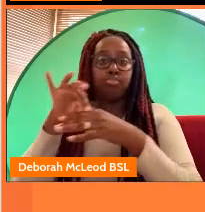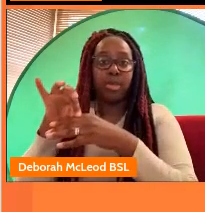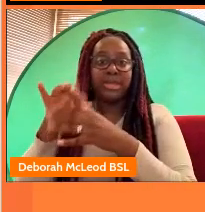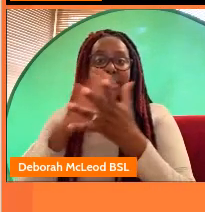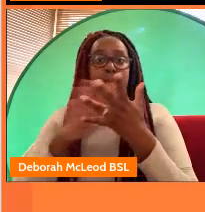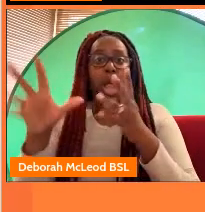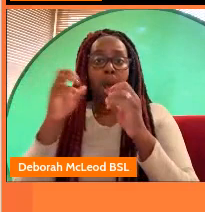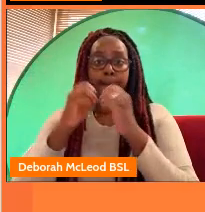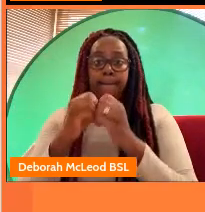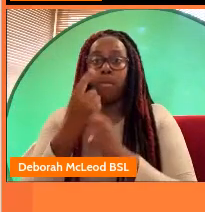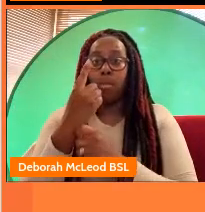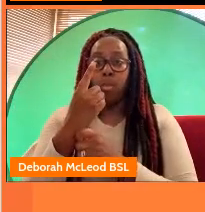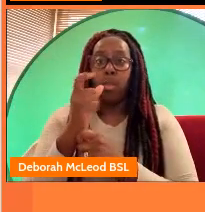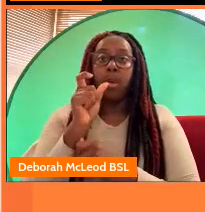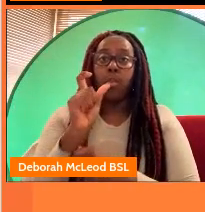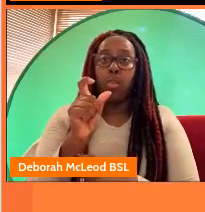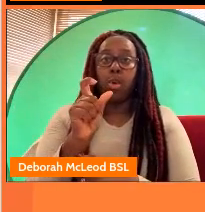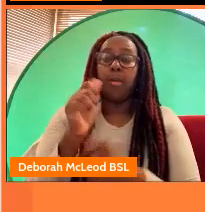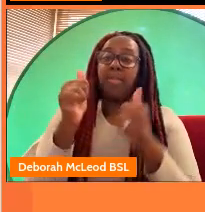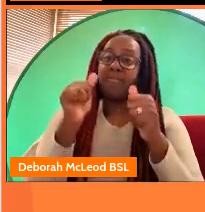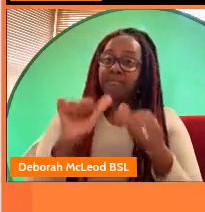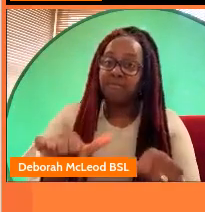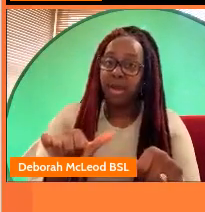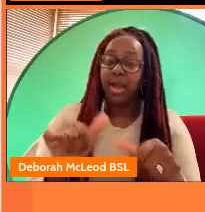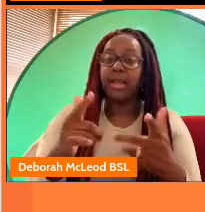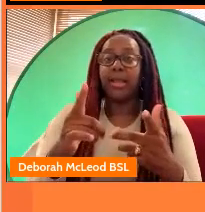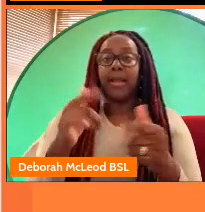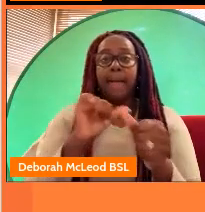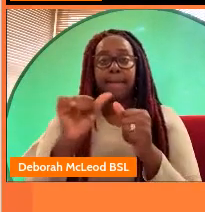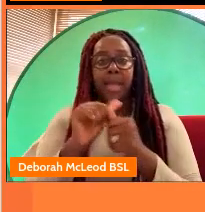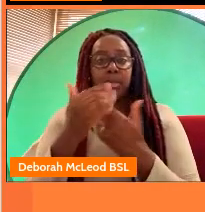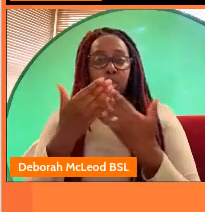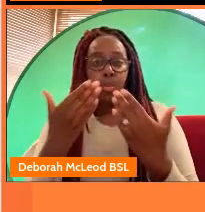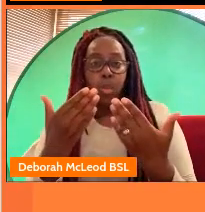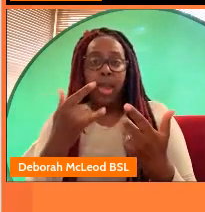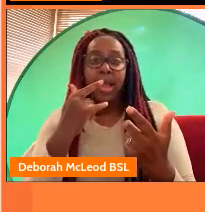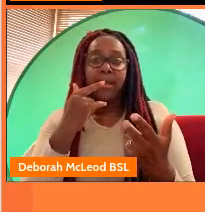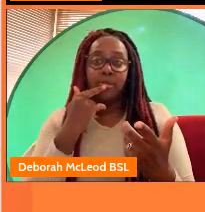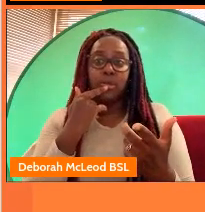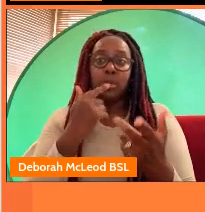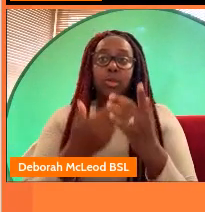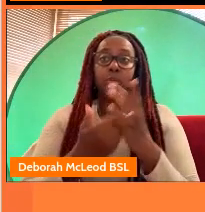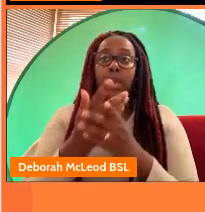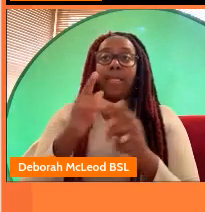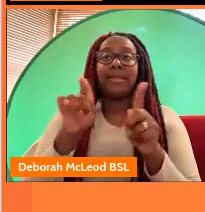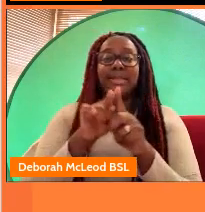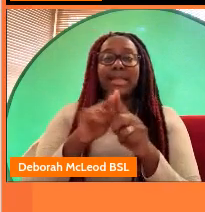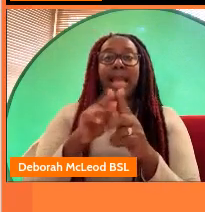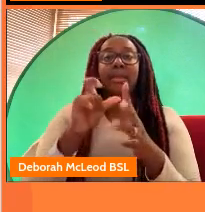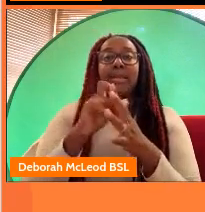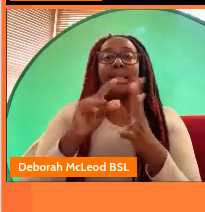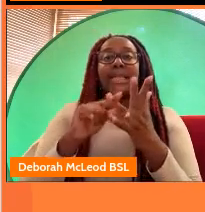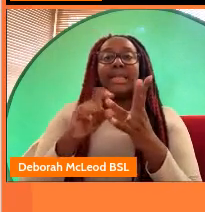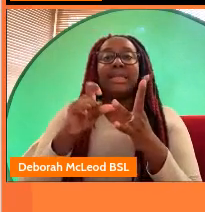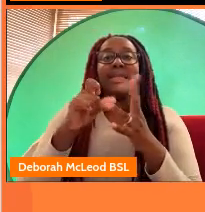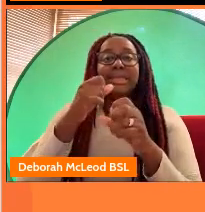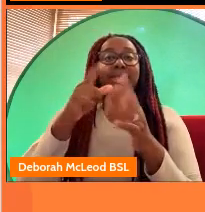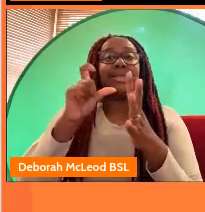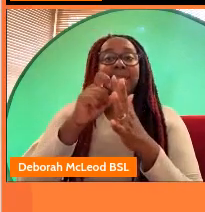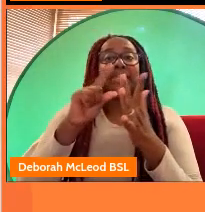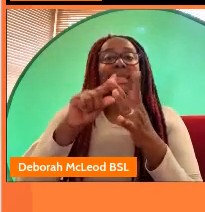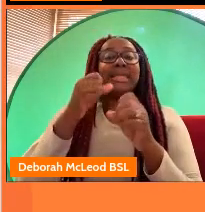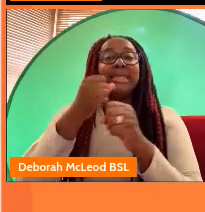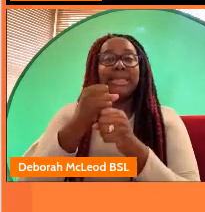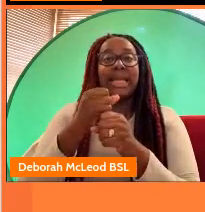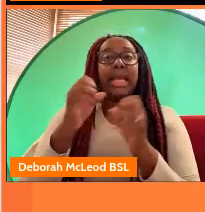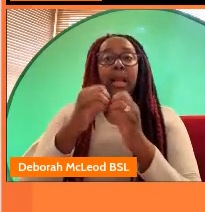uh finally uh from me what better way to show our commitment to the regeneration of digberth specifically and the midlands as a whole than